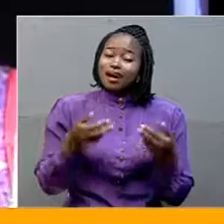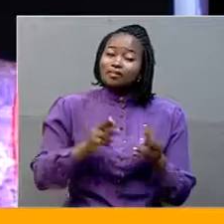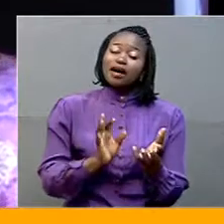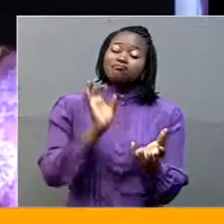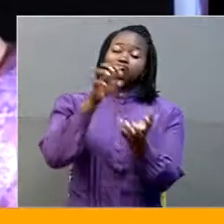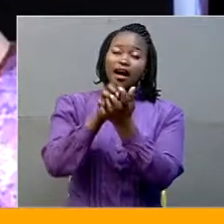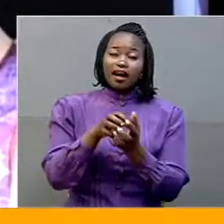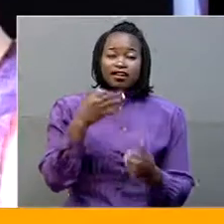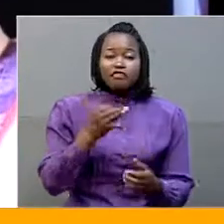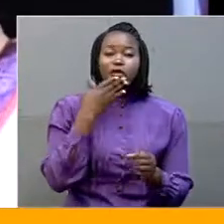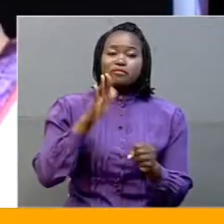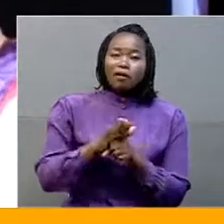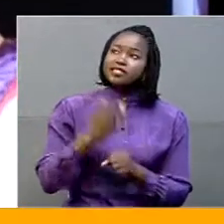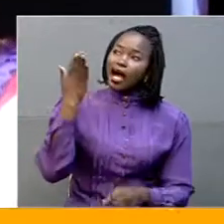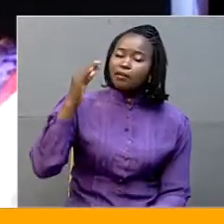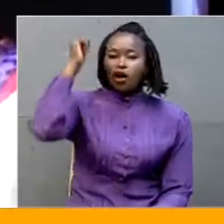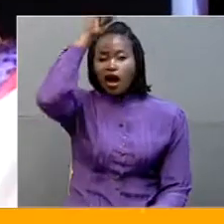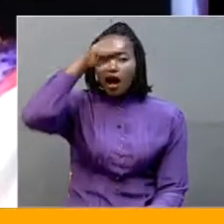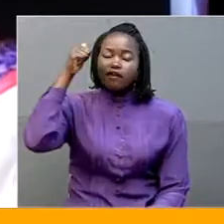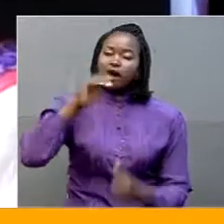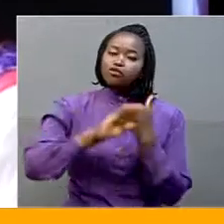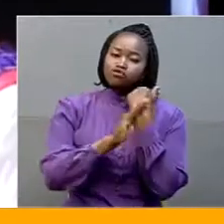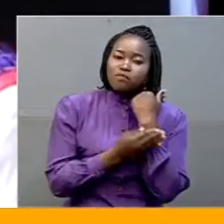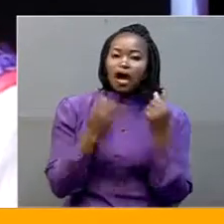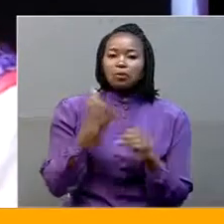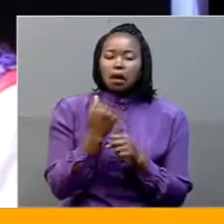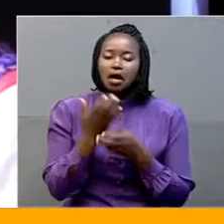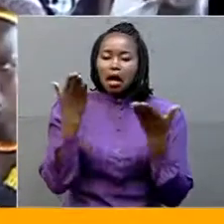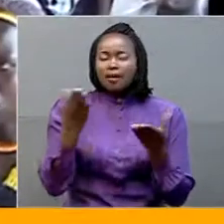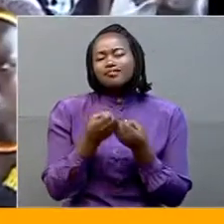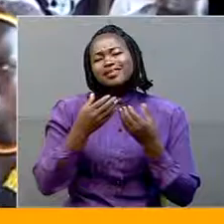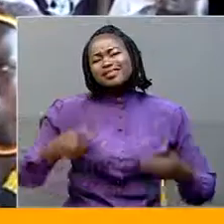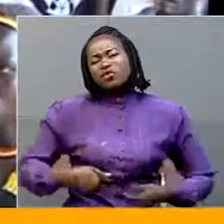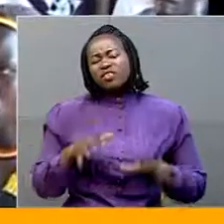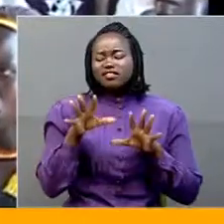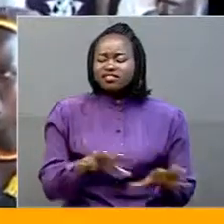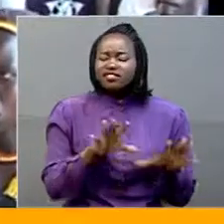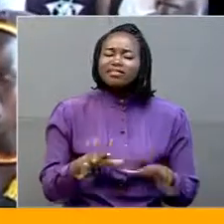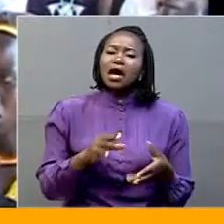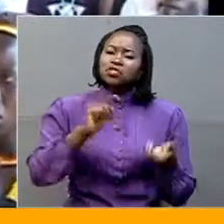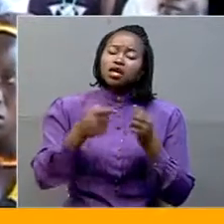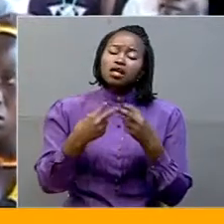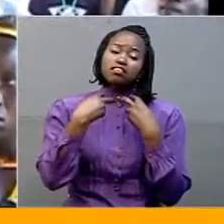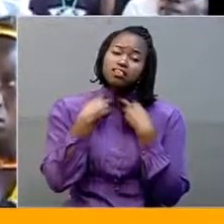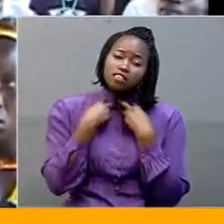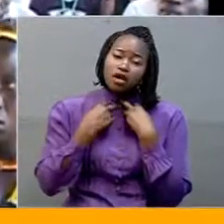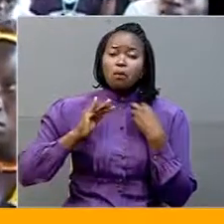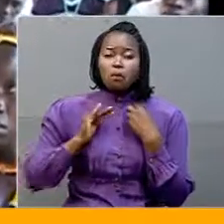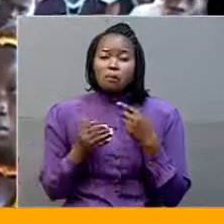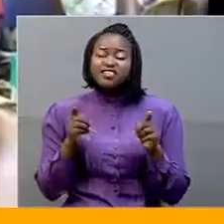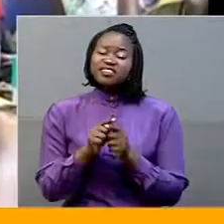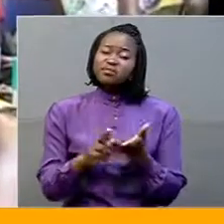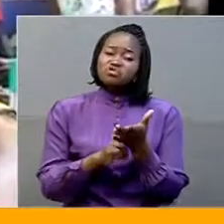tell you there are jobs in the Arab world, and many of our youth are going there to suffer, to become slaves, women are becoming sexual